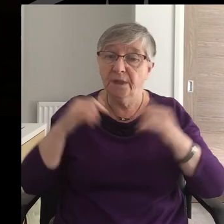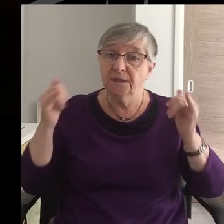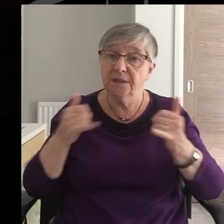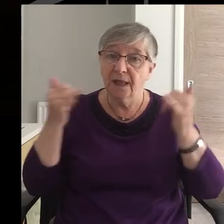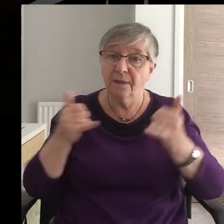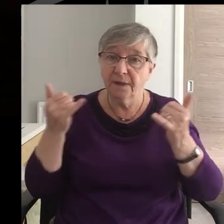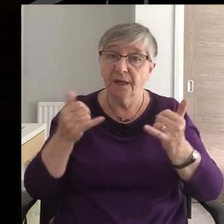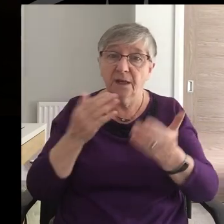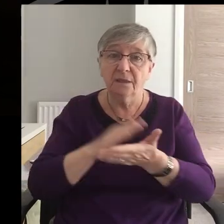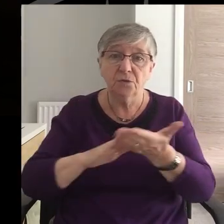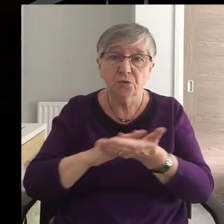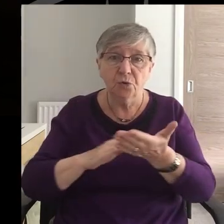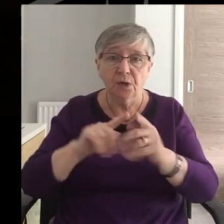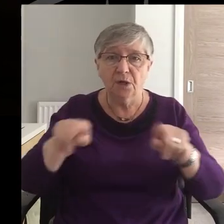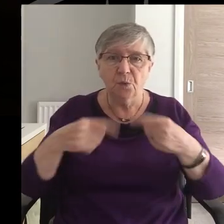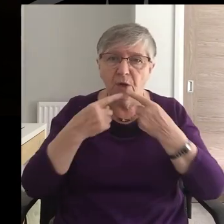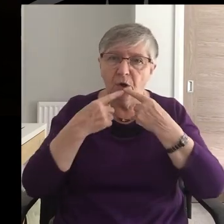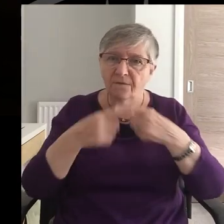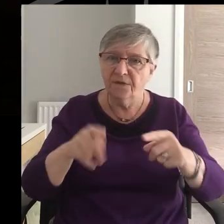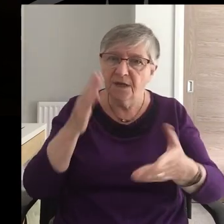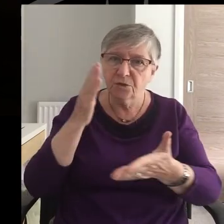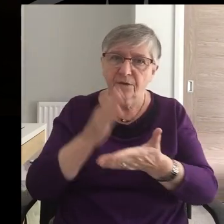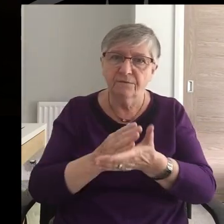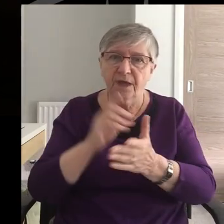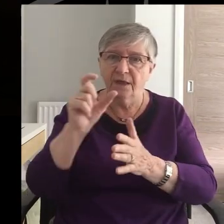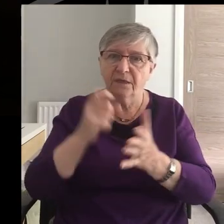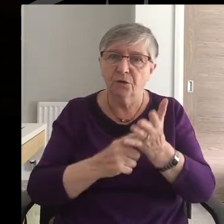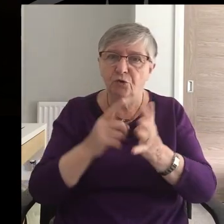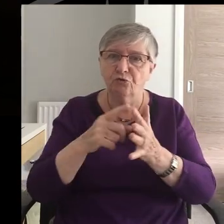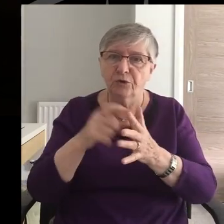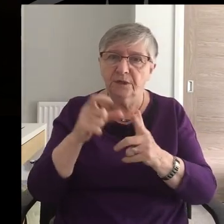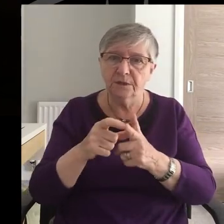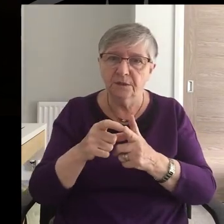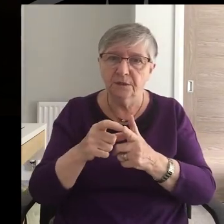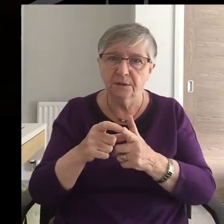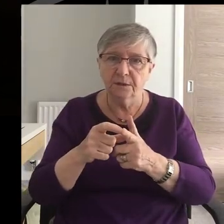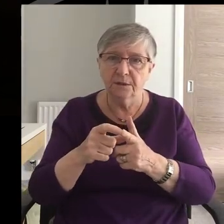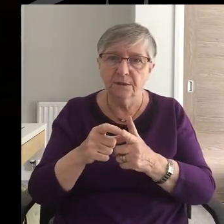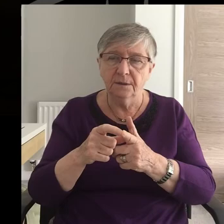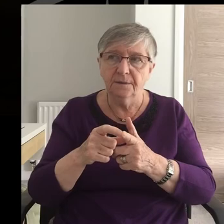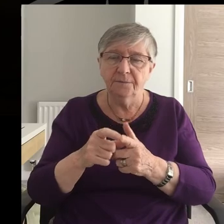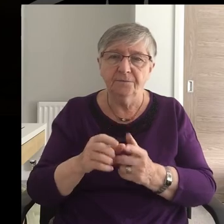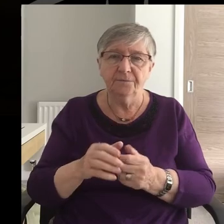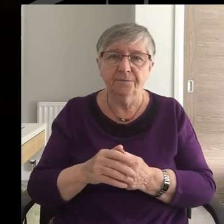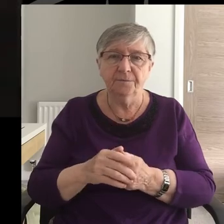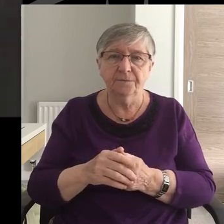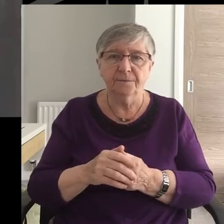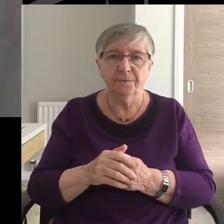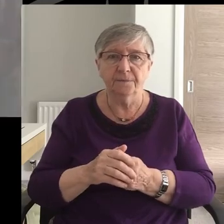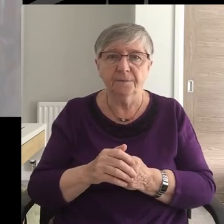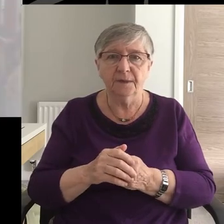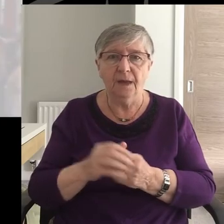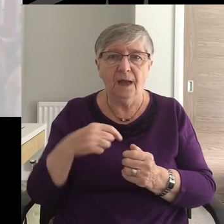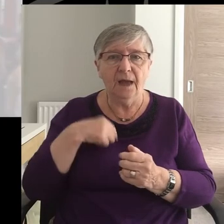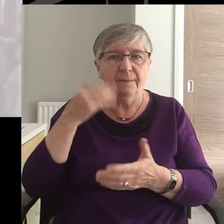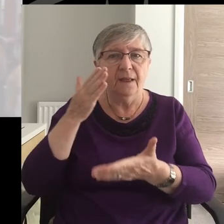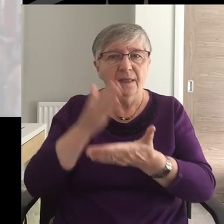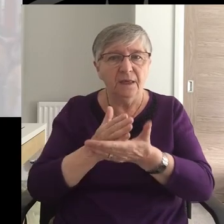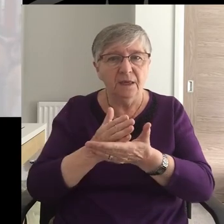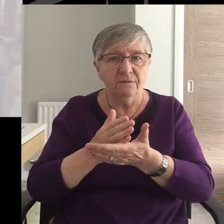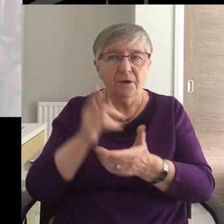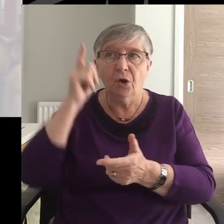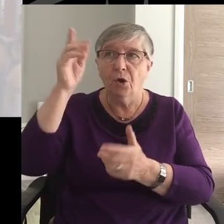story As we confess our faith together In the words of the Apostles' Creed The words of the Creed will be on the screens I believe